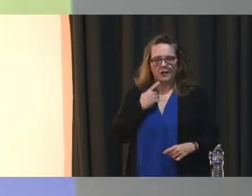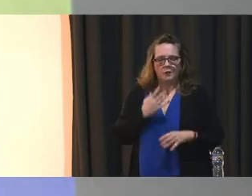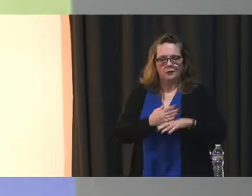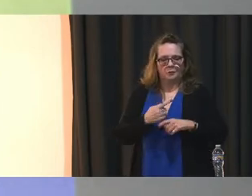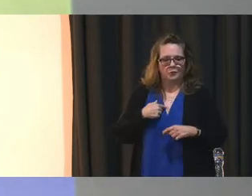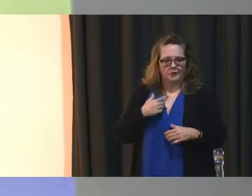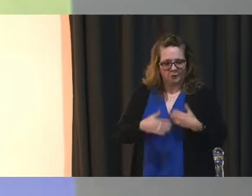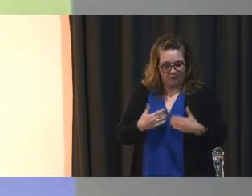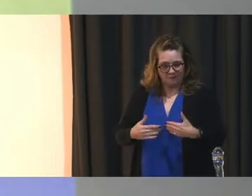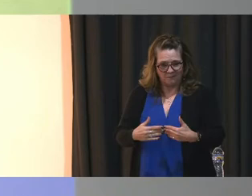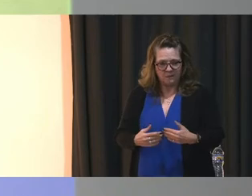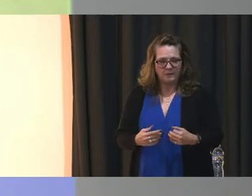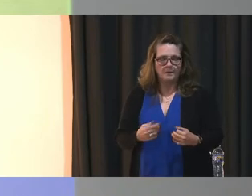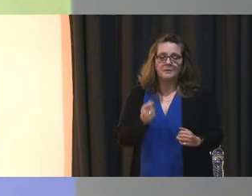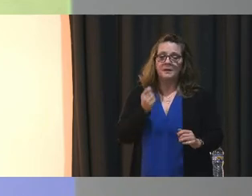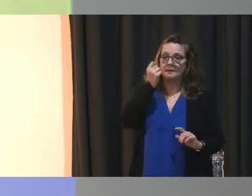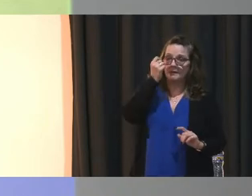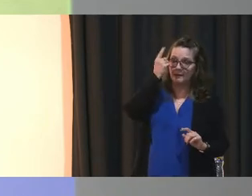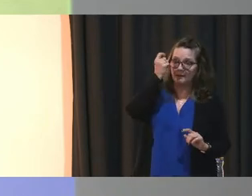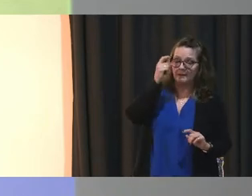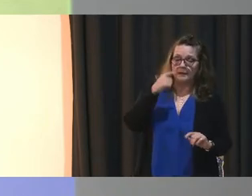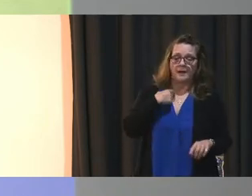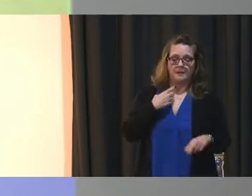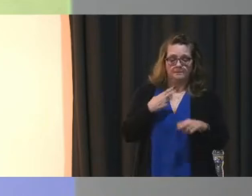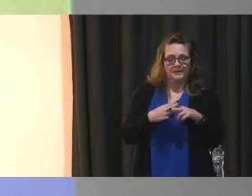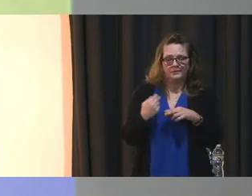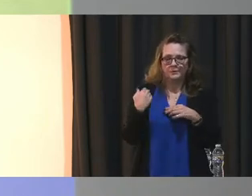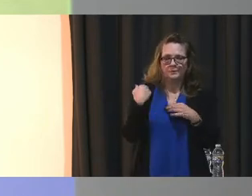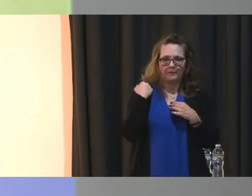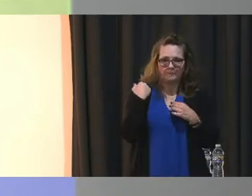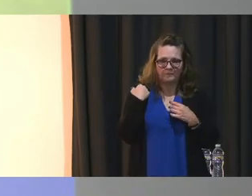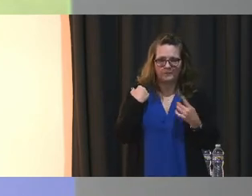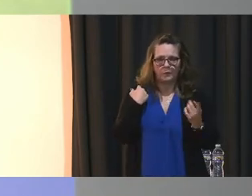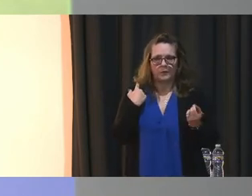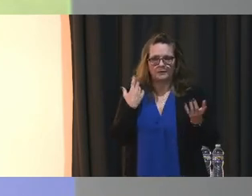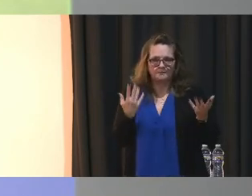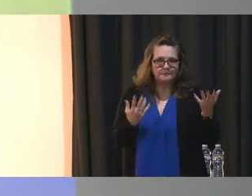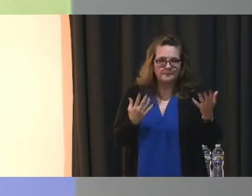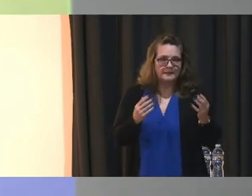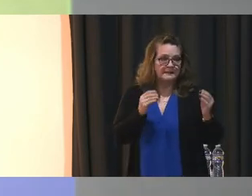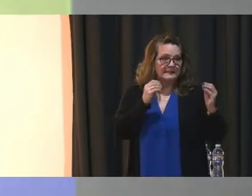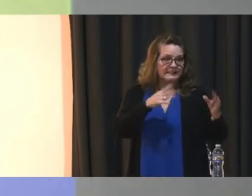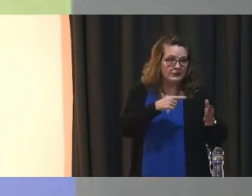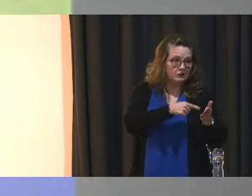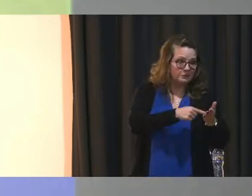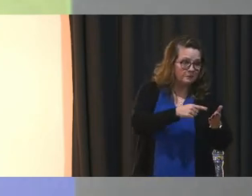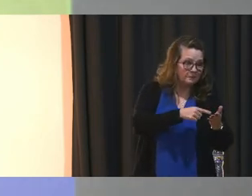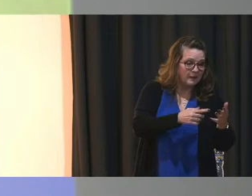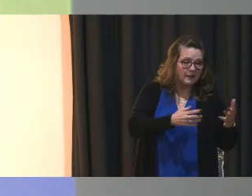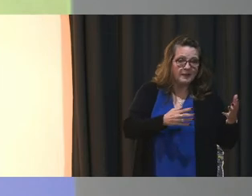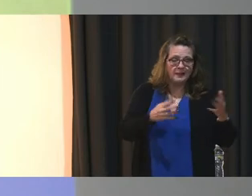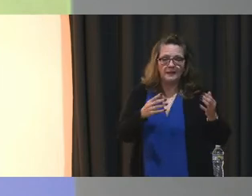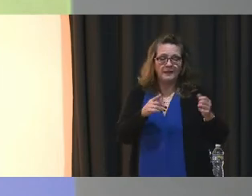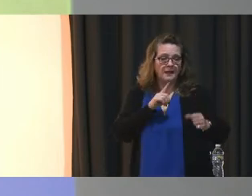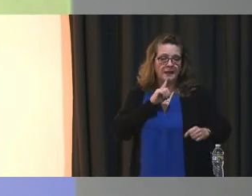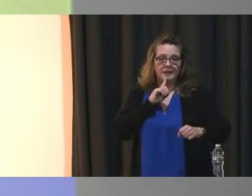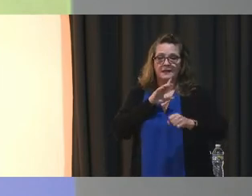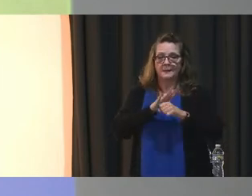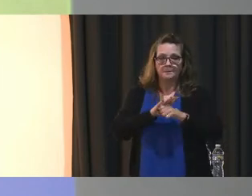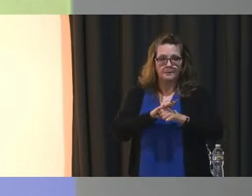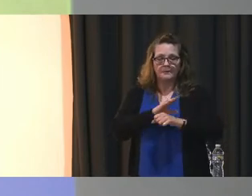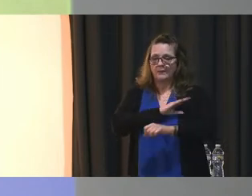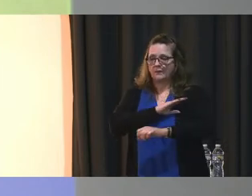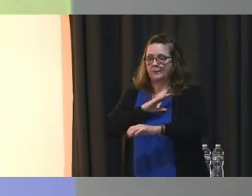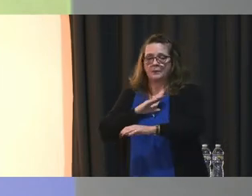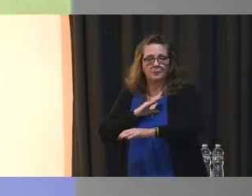But we're also working, as I mentioned earlier, around, you know, whether it's teacher pay, which there was a commitment by a board